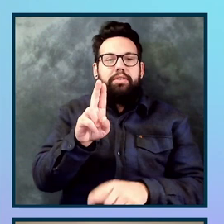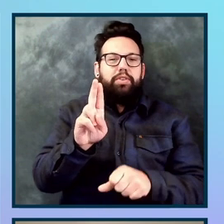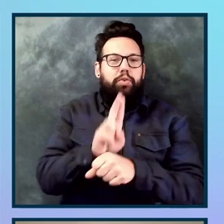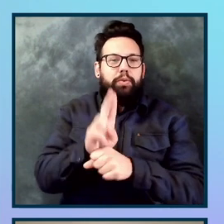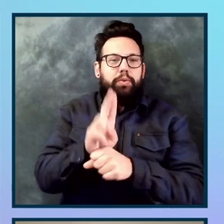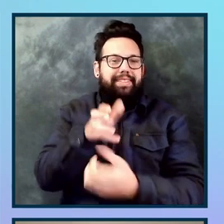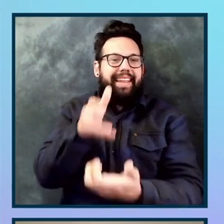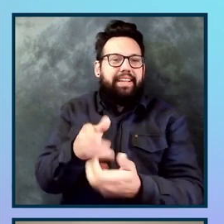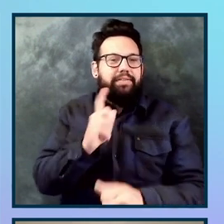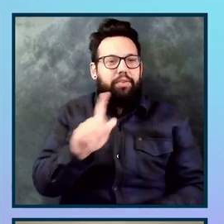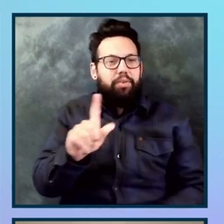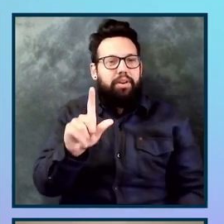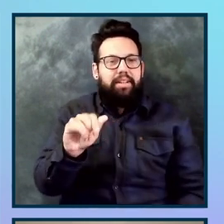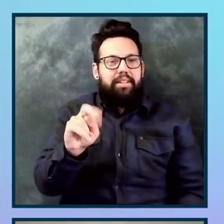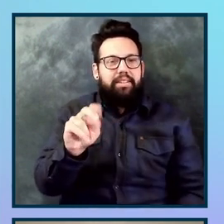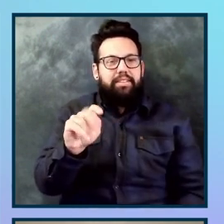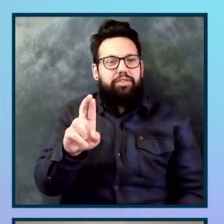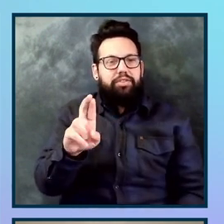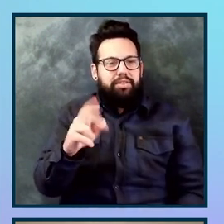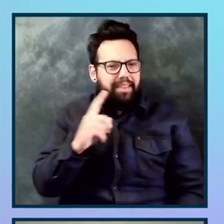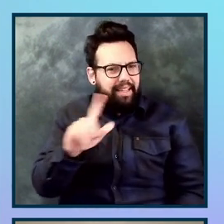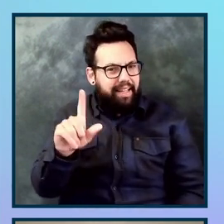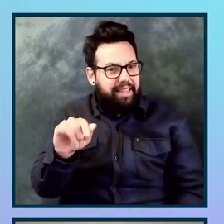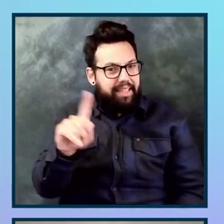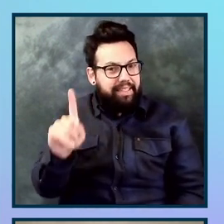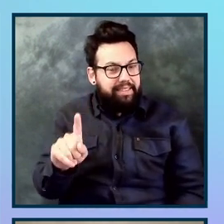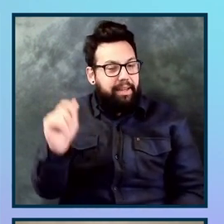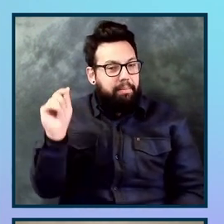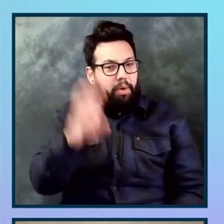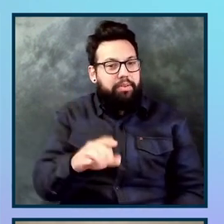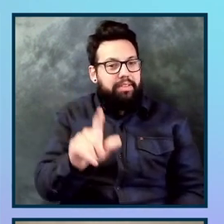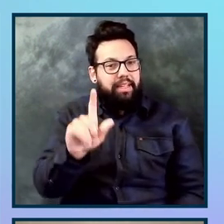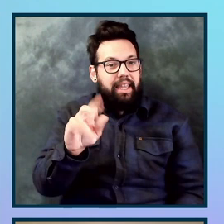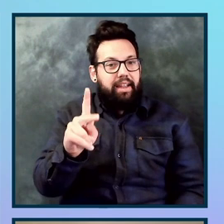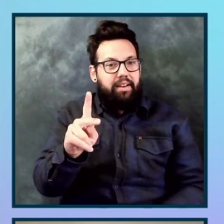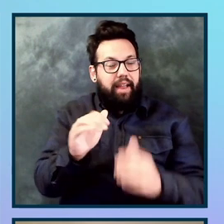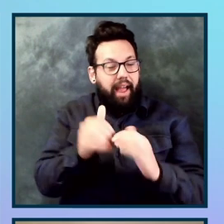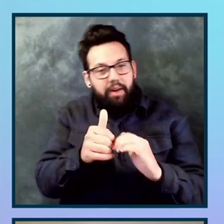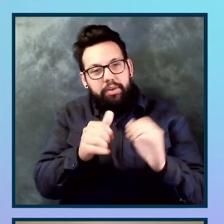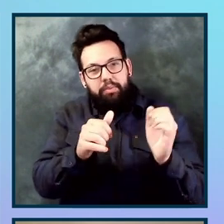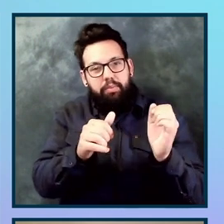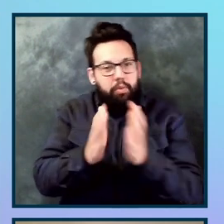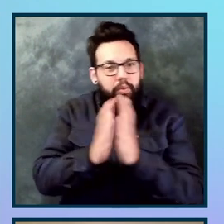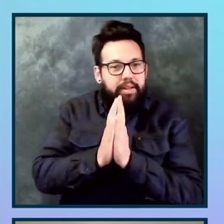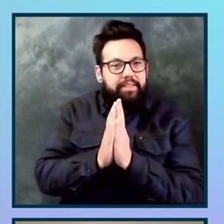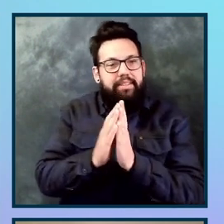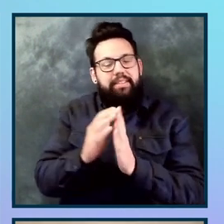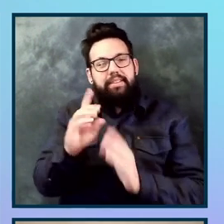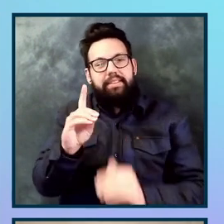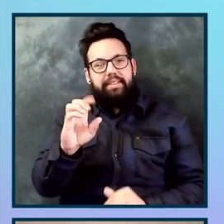Uh, I think Liz can post a link, uh, how you can request a demo of this. It's kind of brand new, really excited to be working with it already.